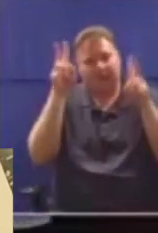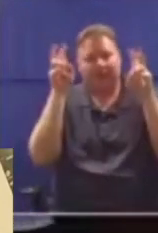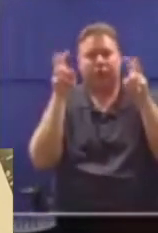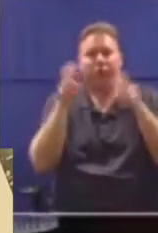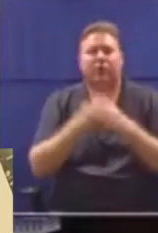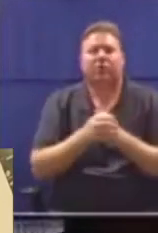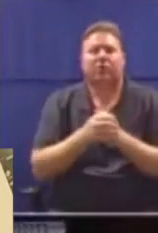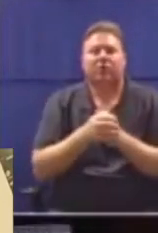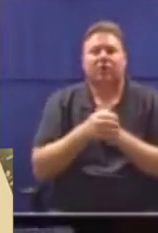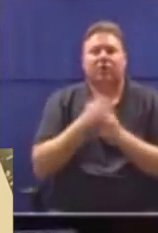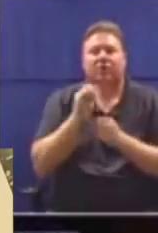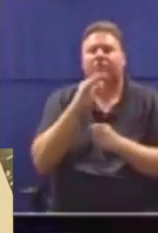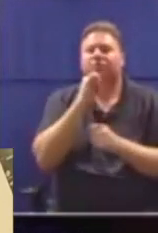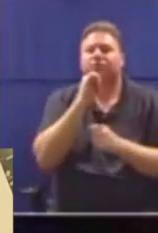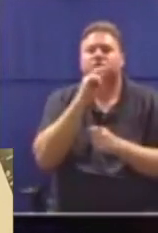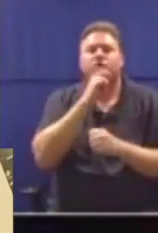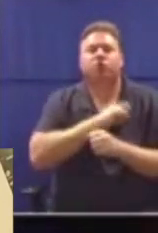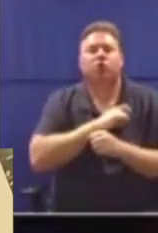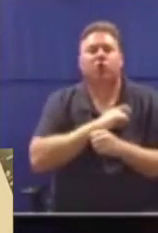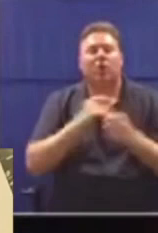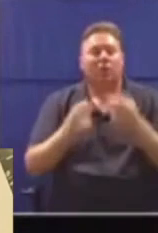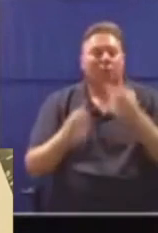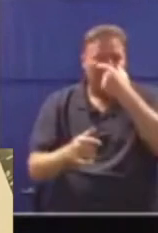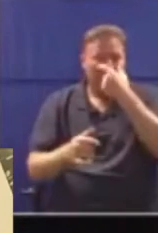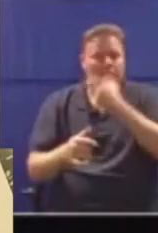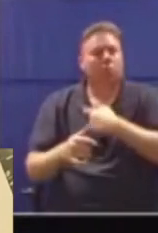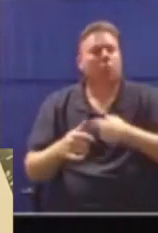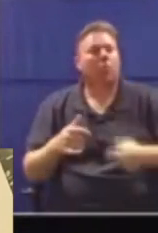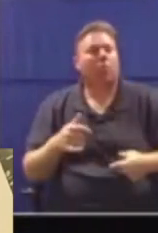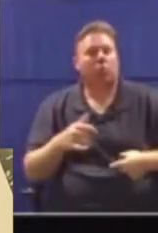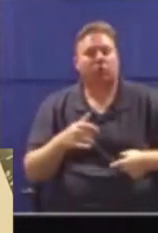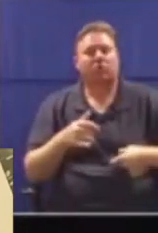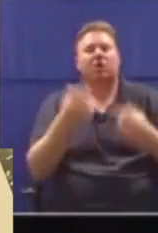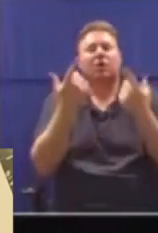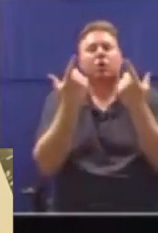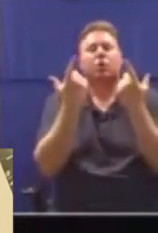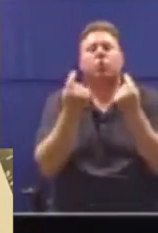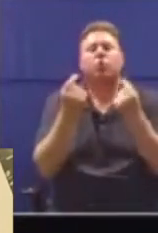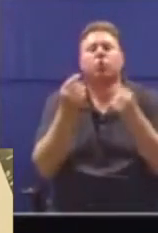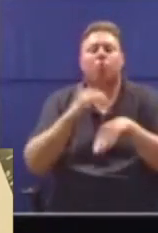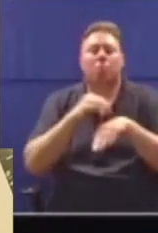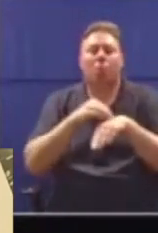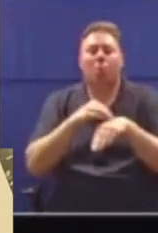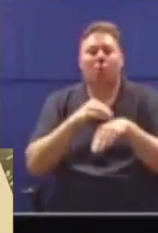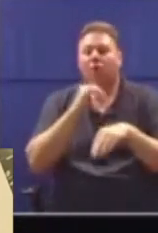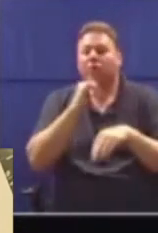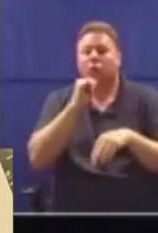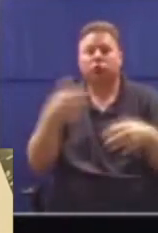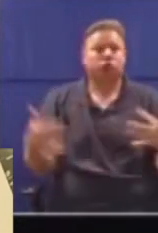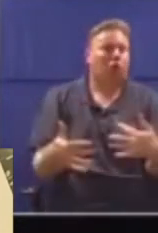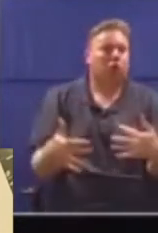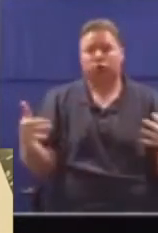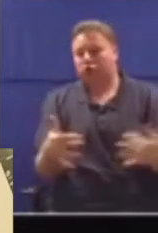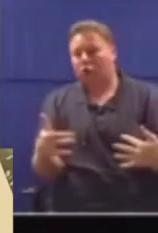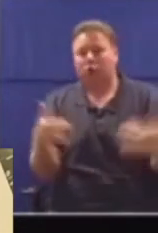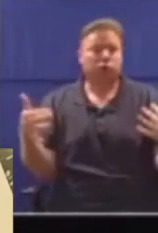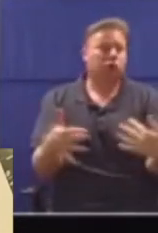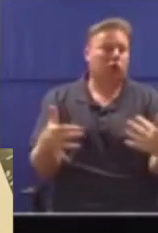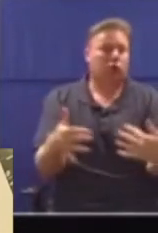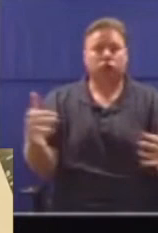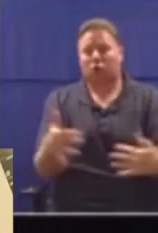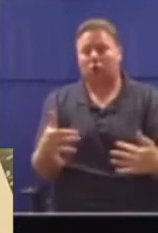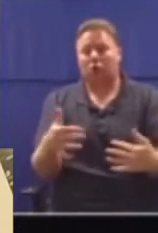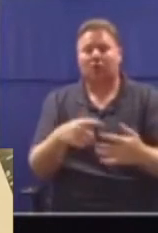if this were not true president drama possa would have done more than to be shocked all the time and deliver a summit with no